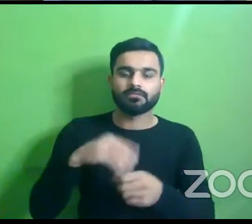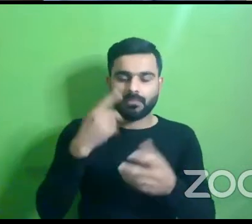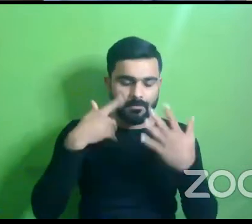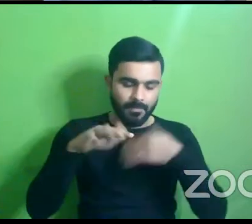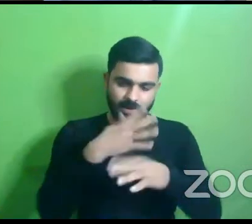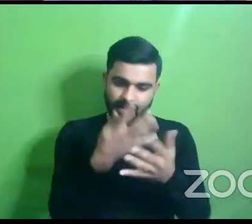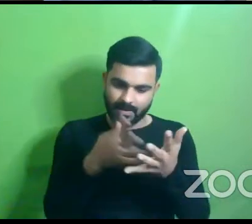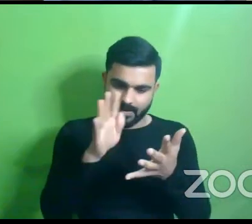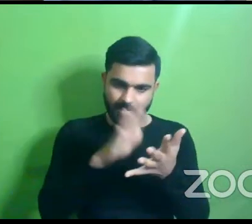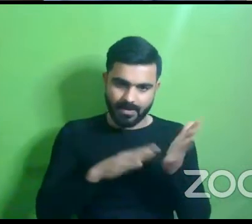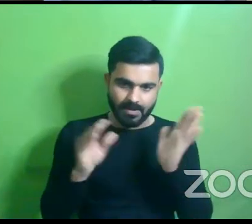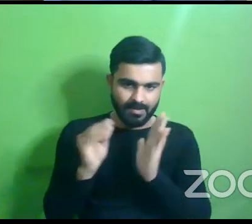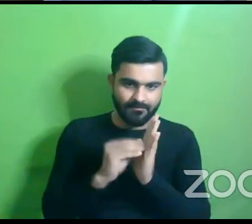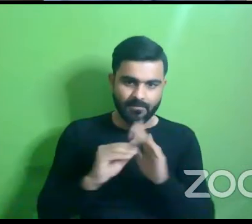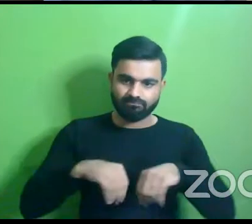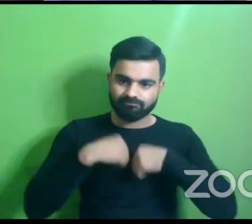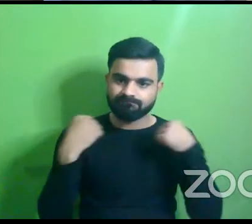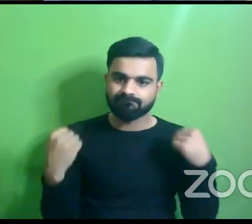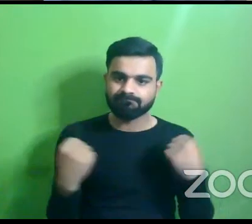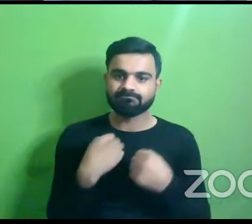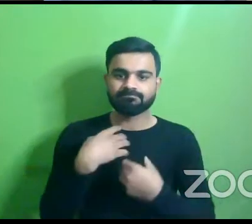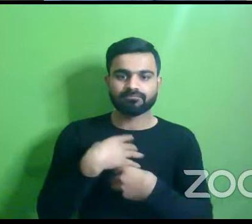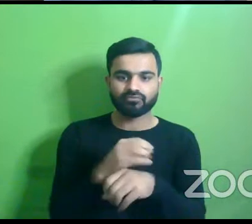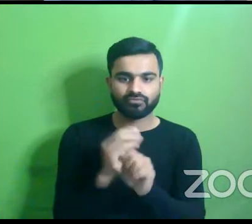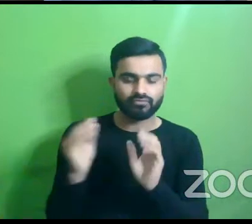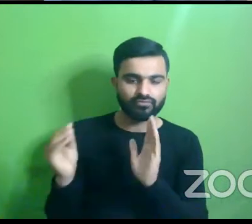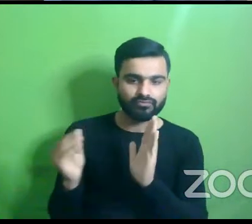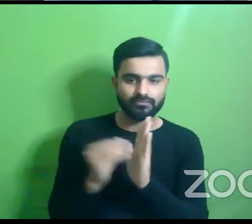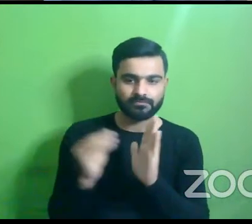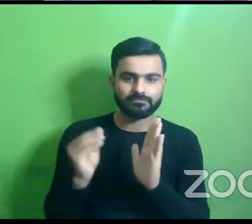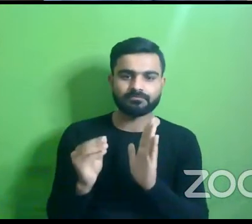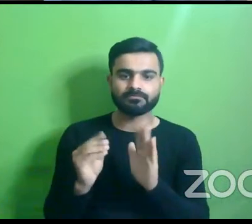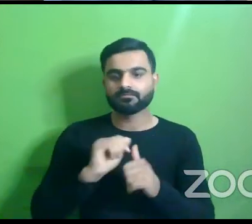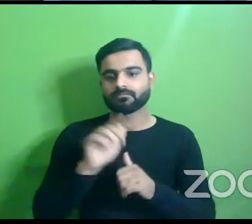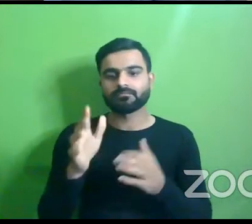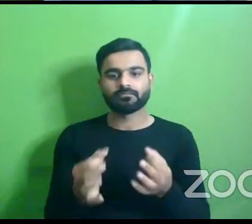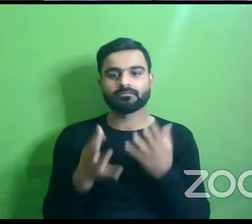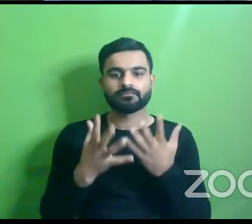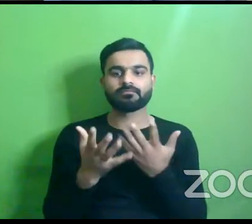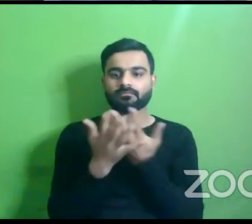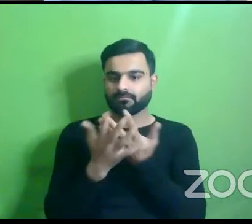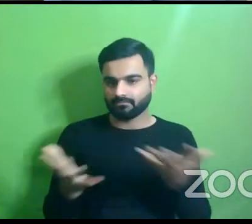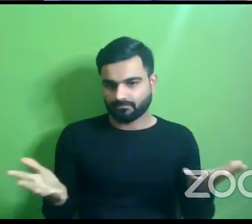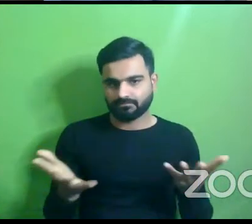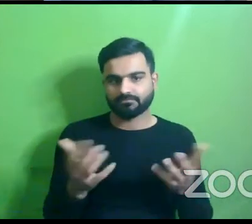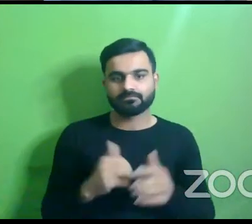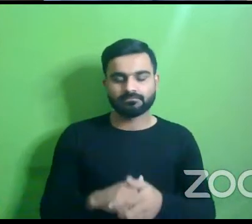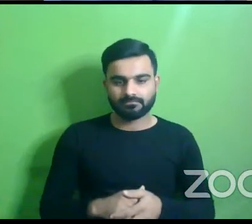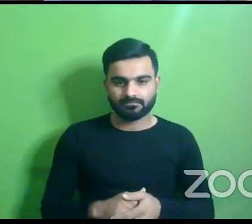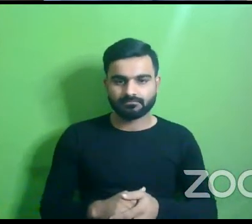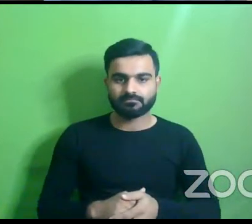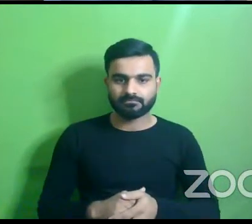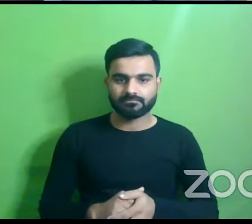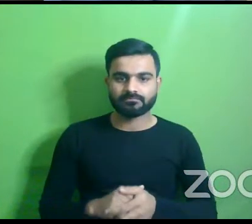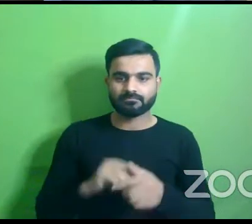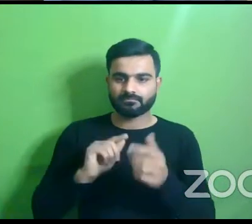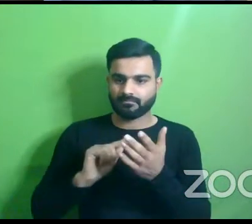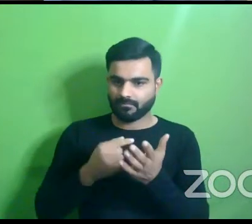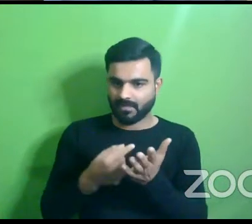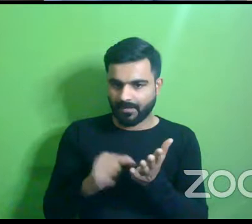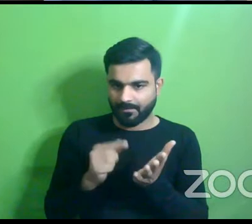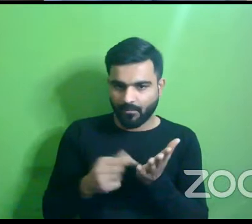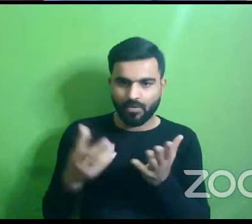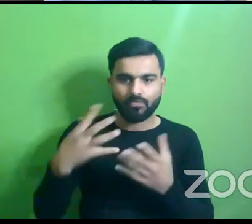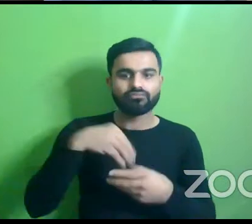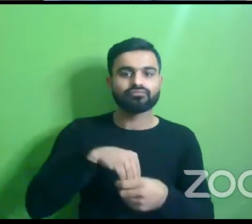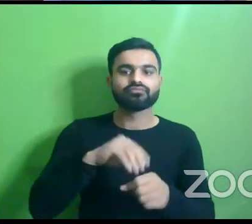uh there was effort made to bring in a you know all those specialized items and get it uh approved as and included